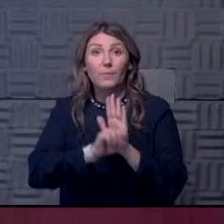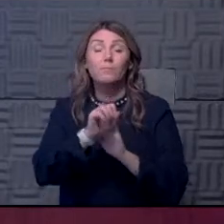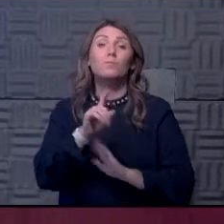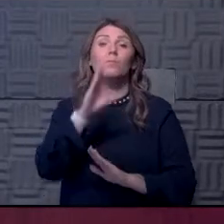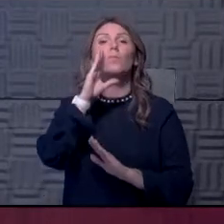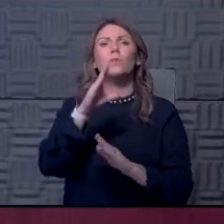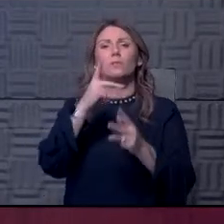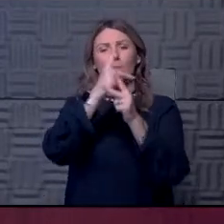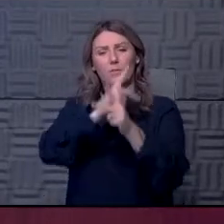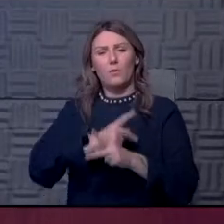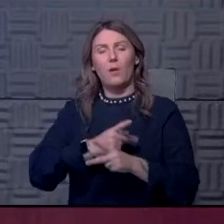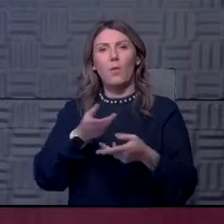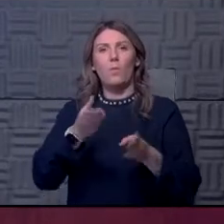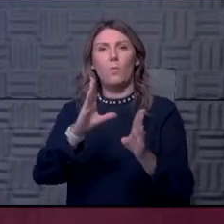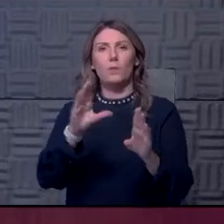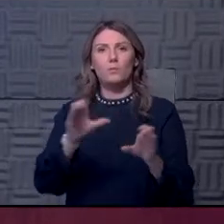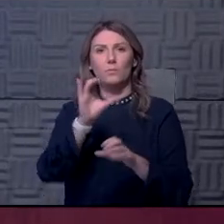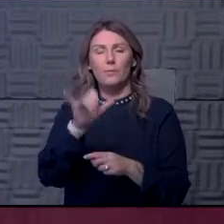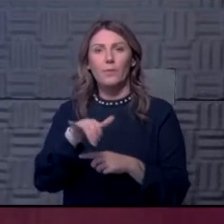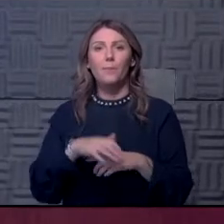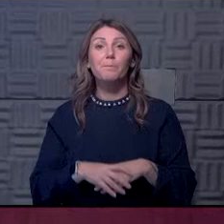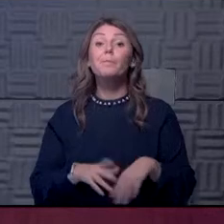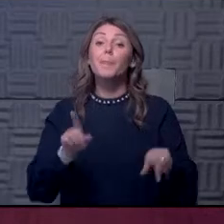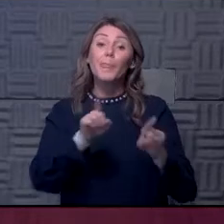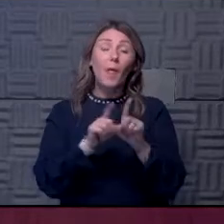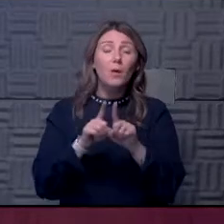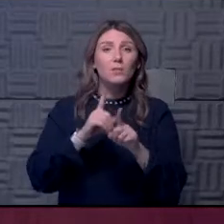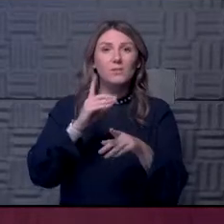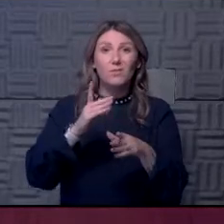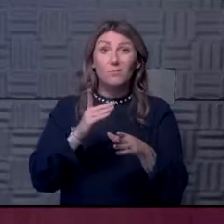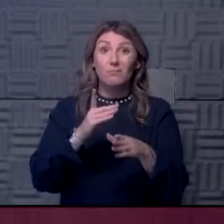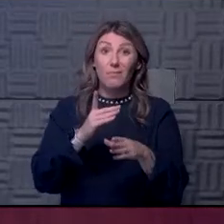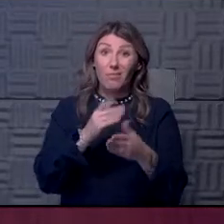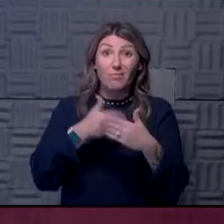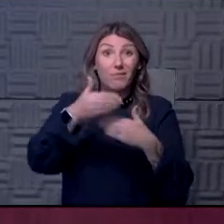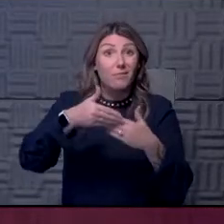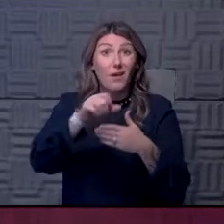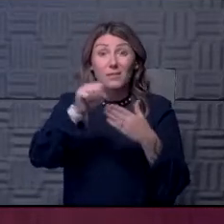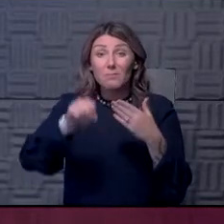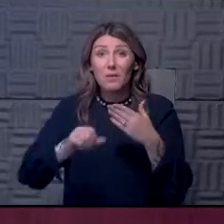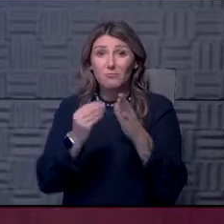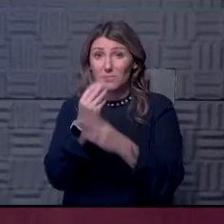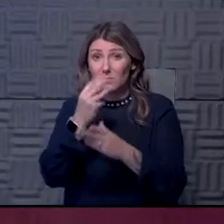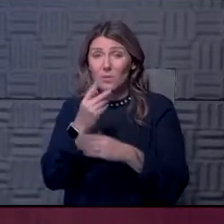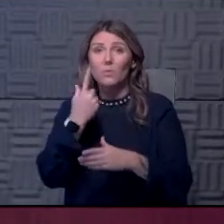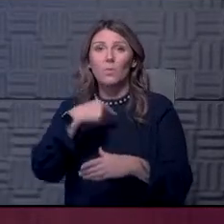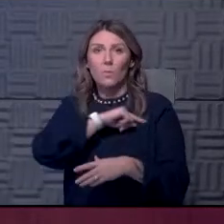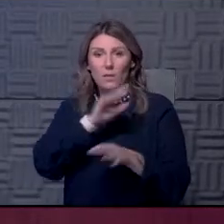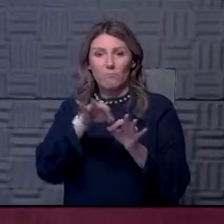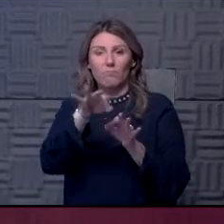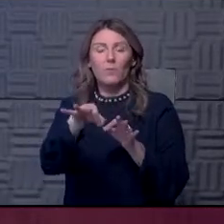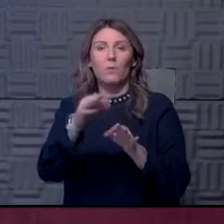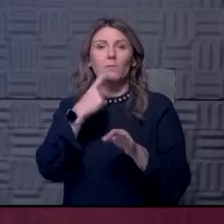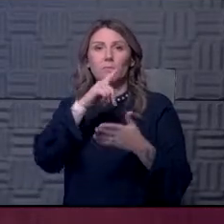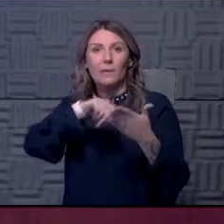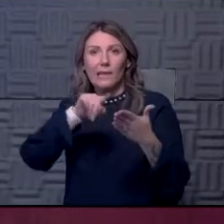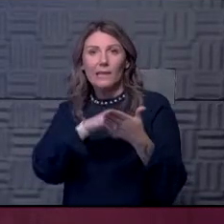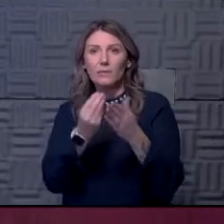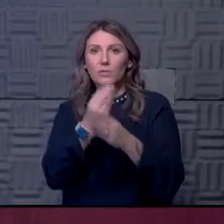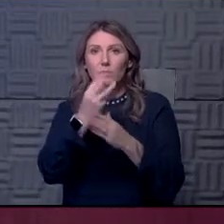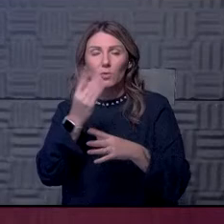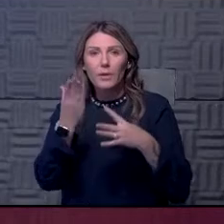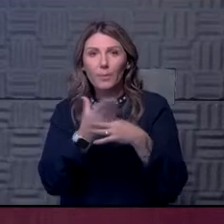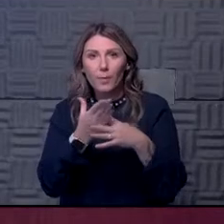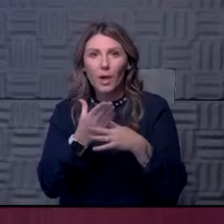uh, work out ways to do that. And then really thinking about next semester and spring semester, which we've delayed by a week, we've canceled spring break and, and